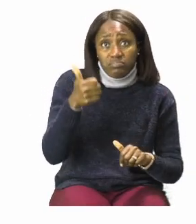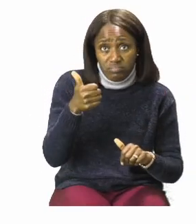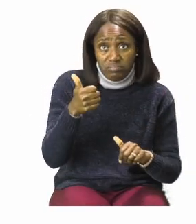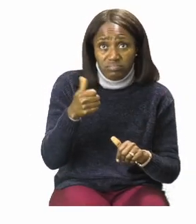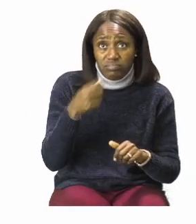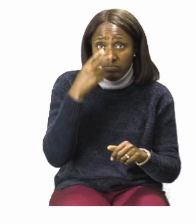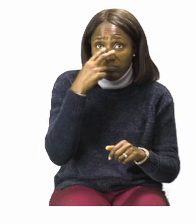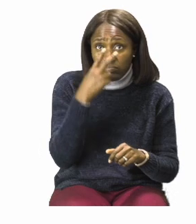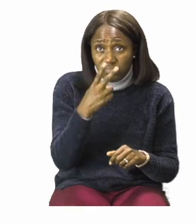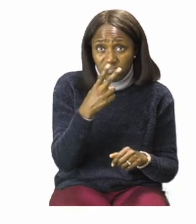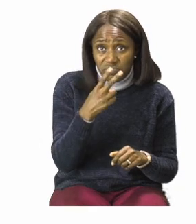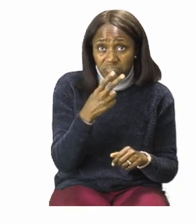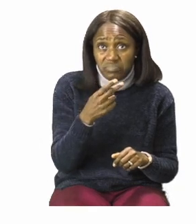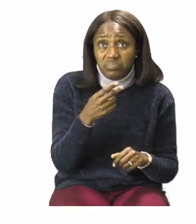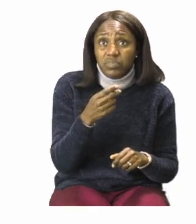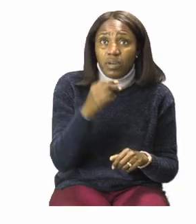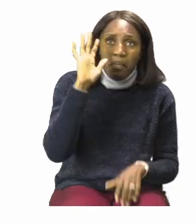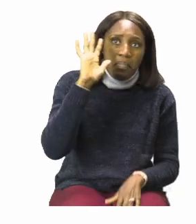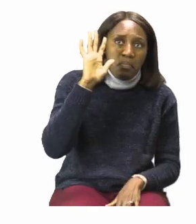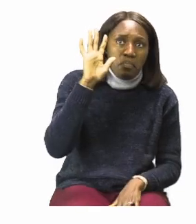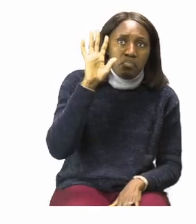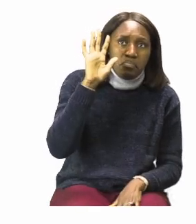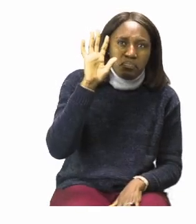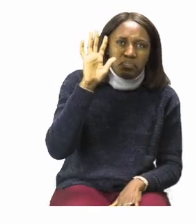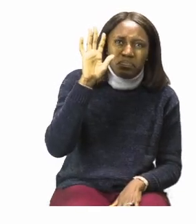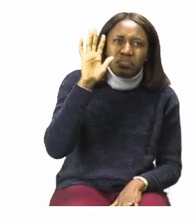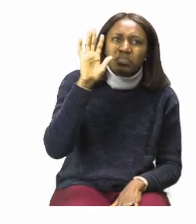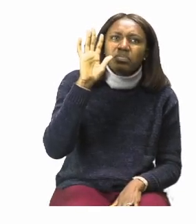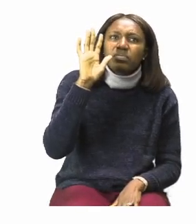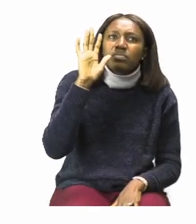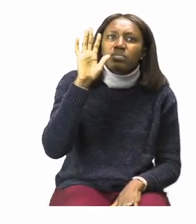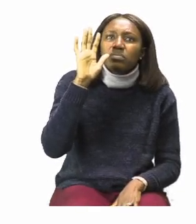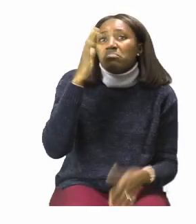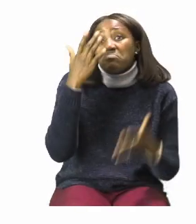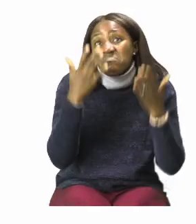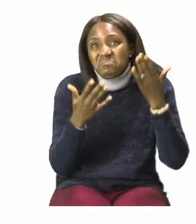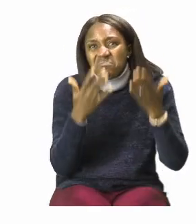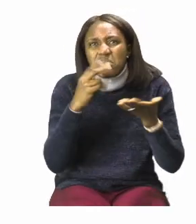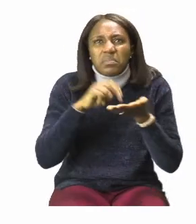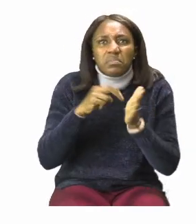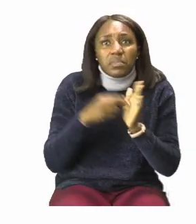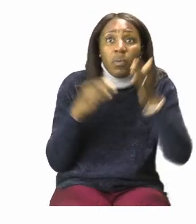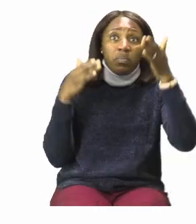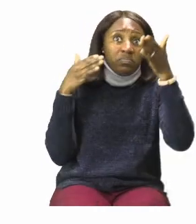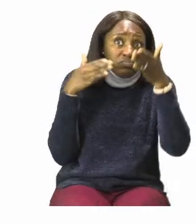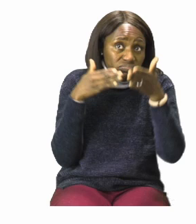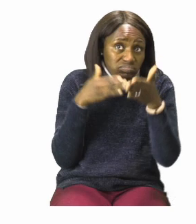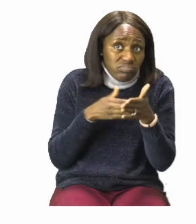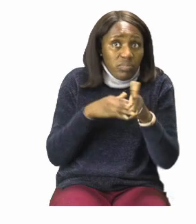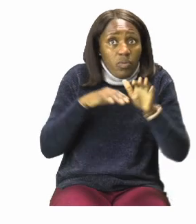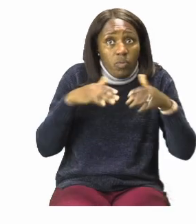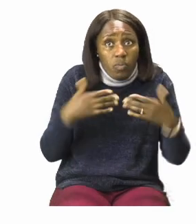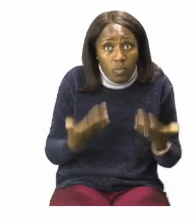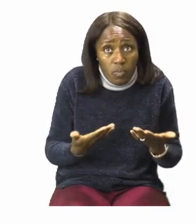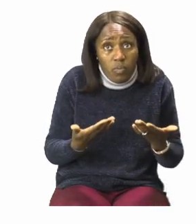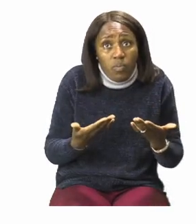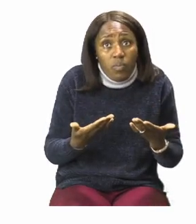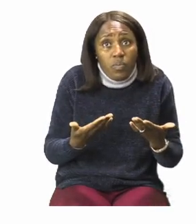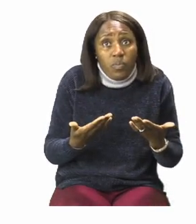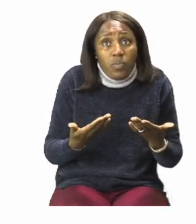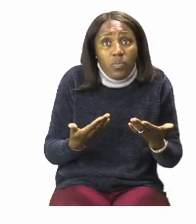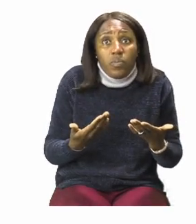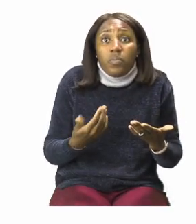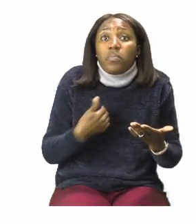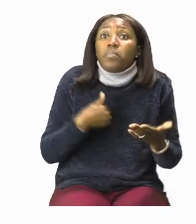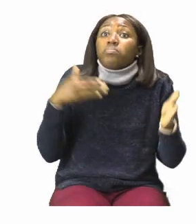hand is raised up high. That one can either mean stopping or he is stopping or he has